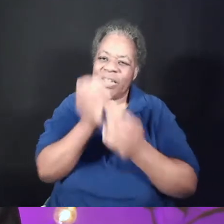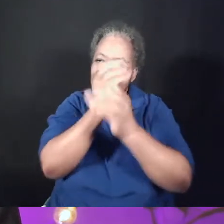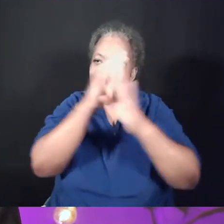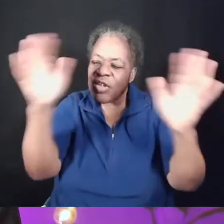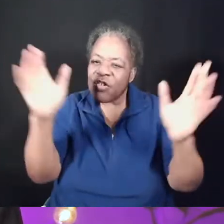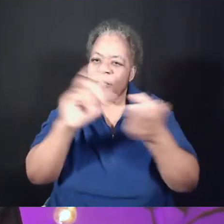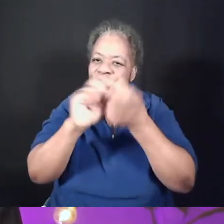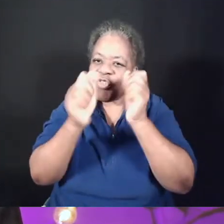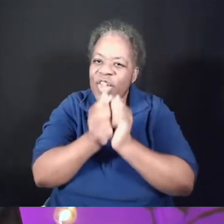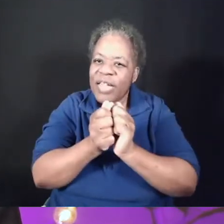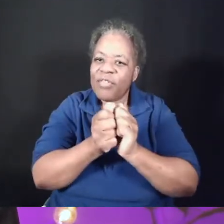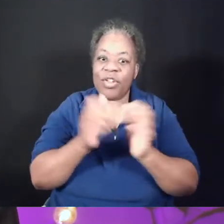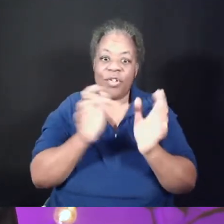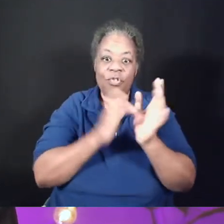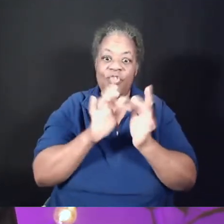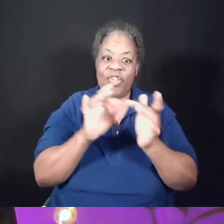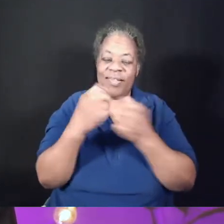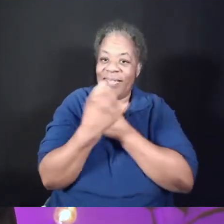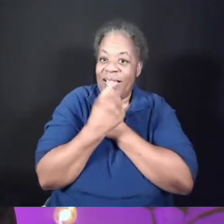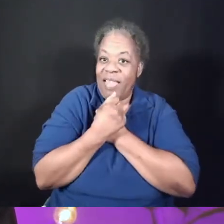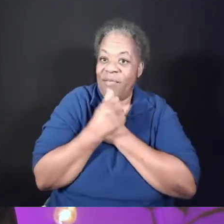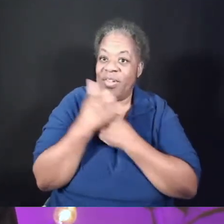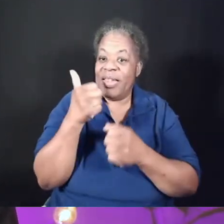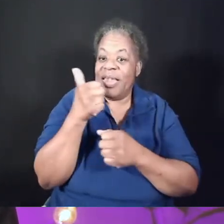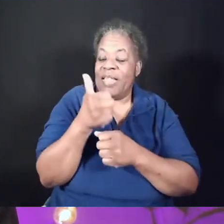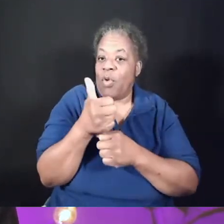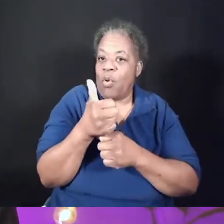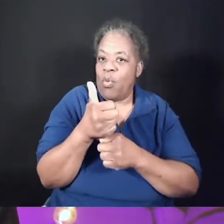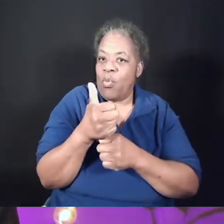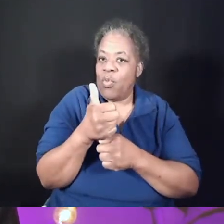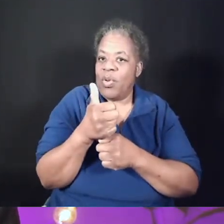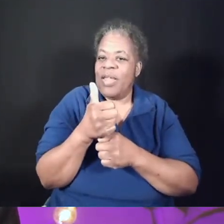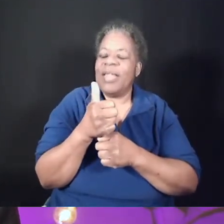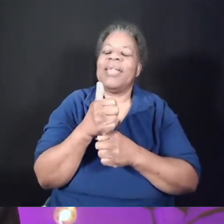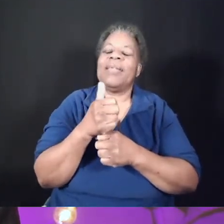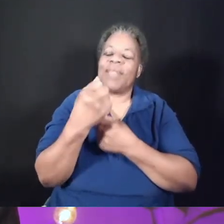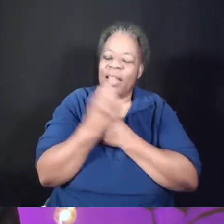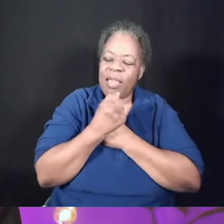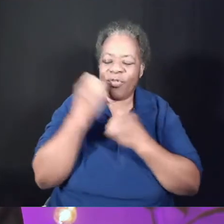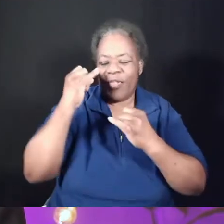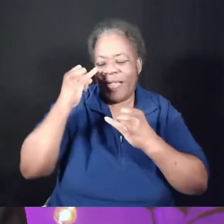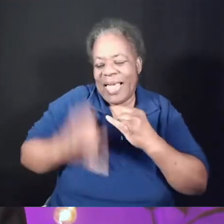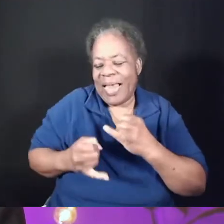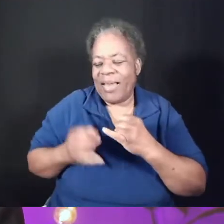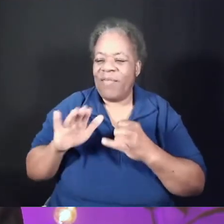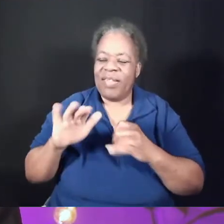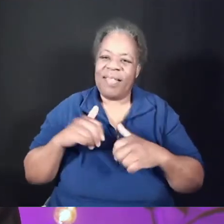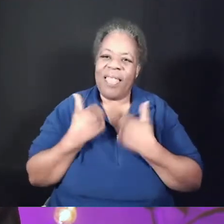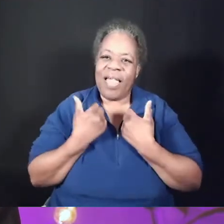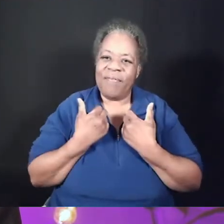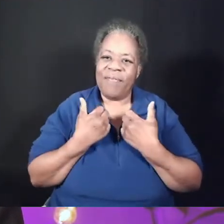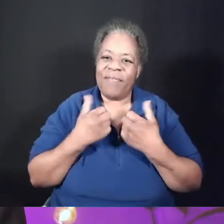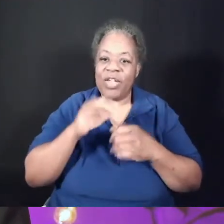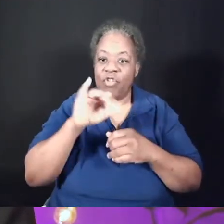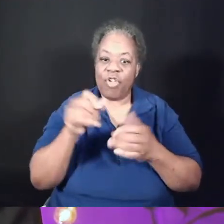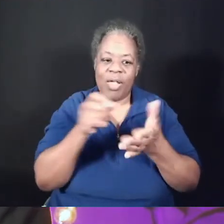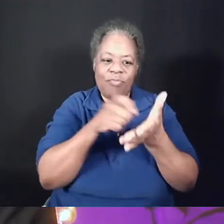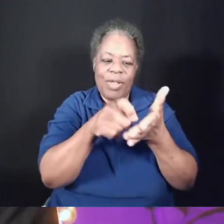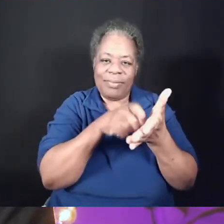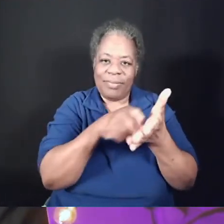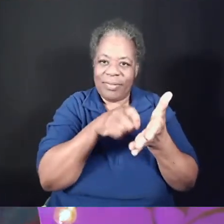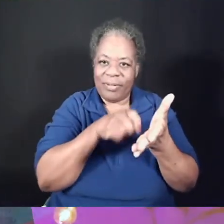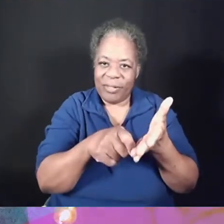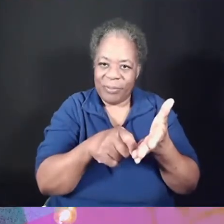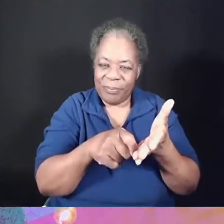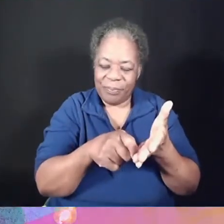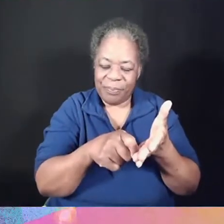own, the disciples, he now loves them to the very end of his life. And this is how John records it. He